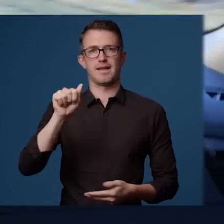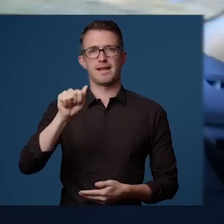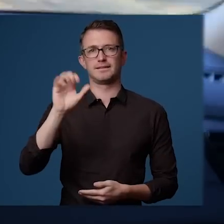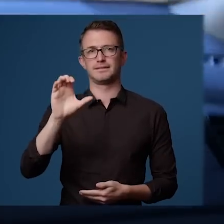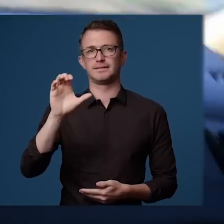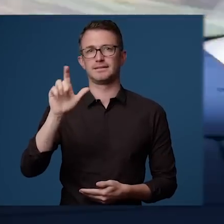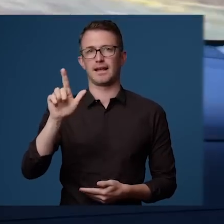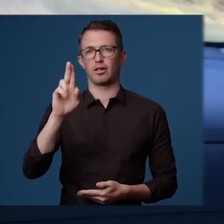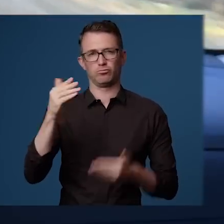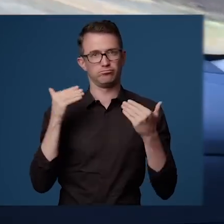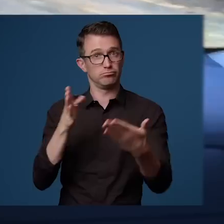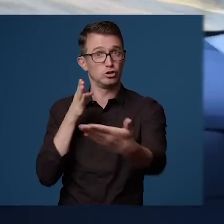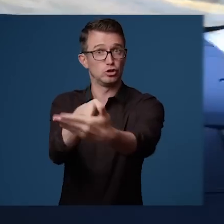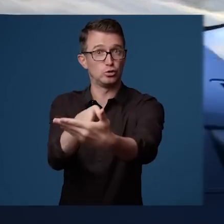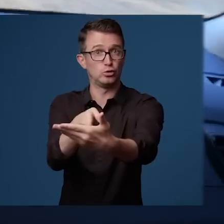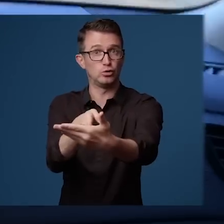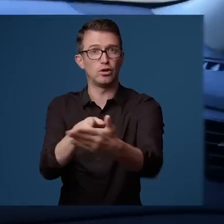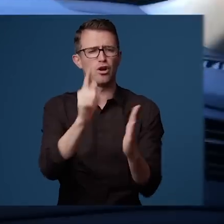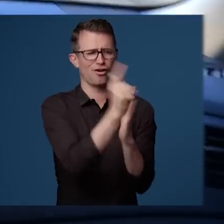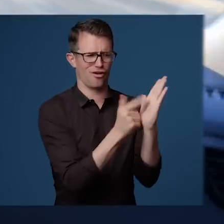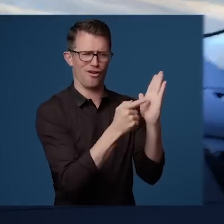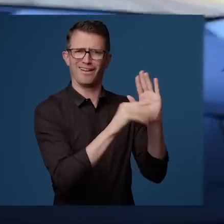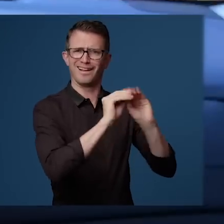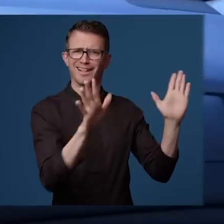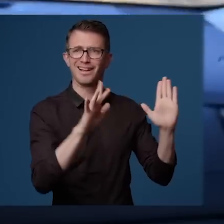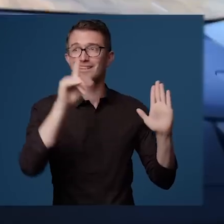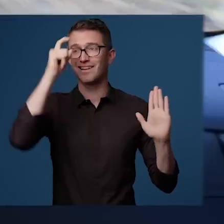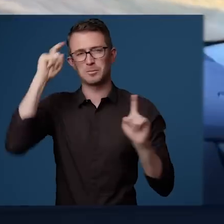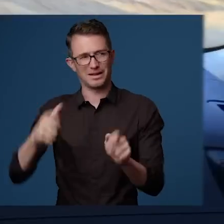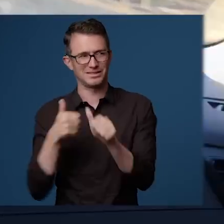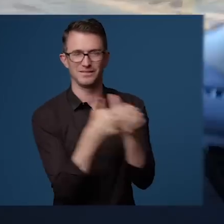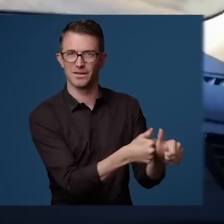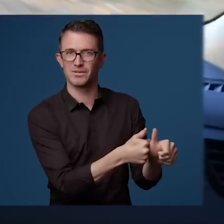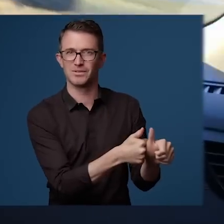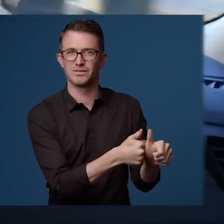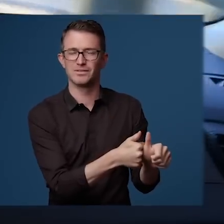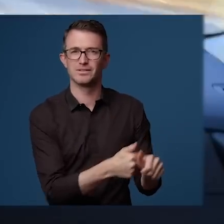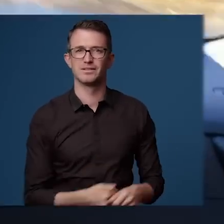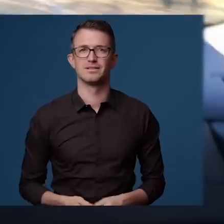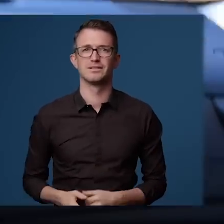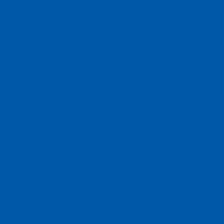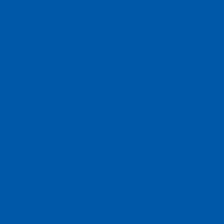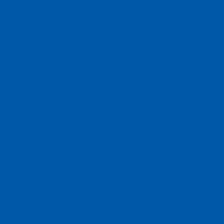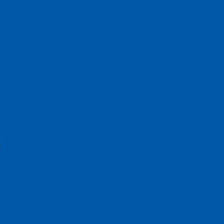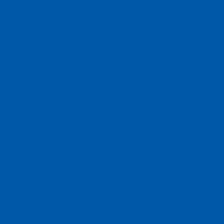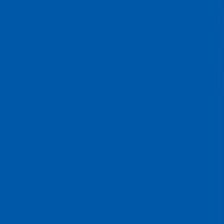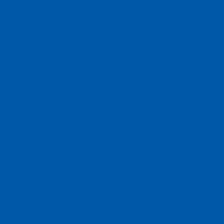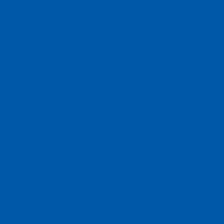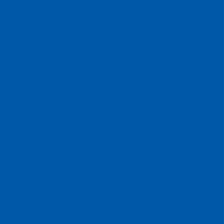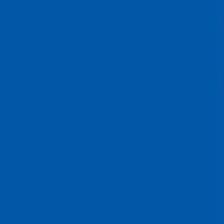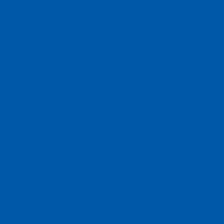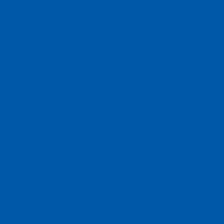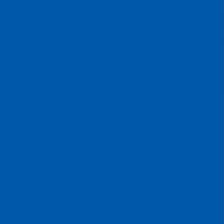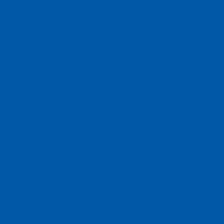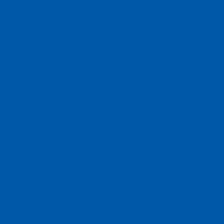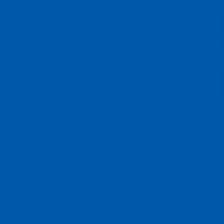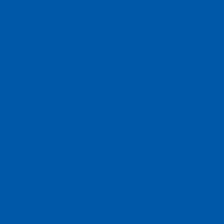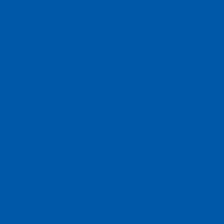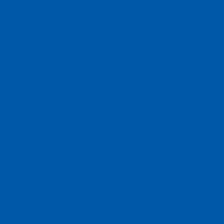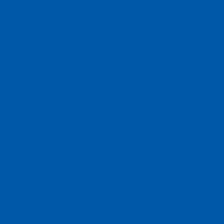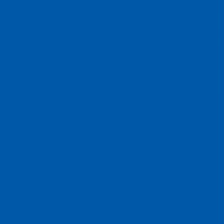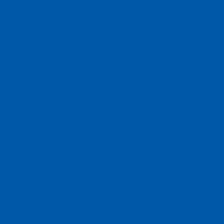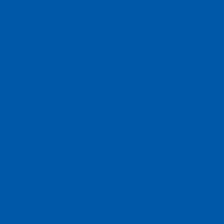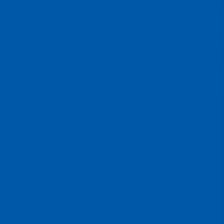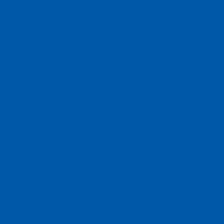ACLU is suing. The law is clear. The government just has to follow it. Have good, man. How are I'm ready.